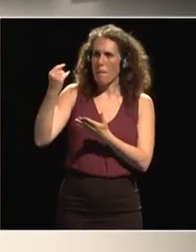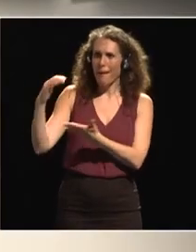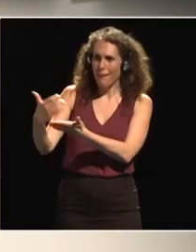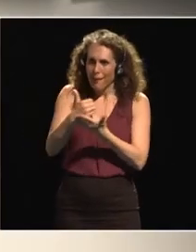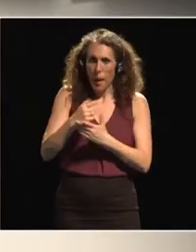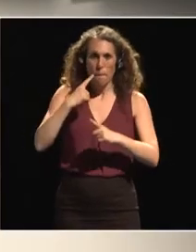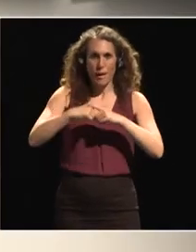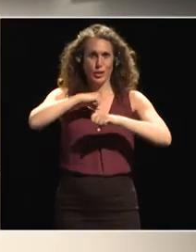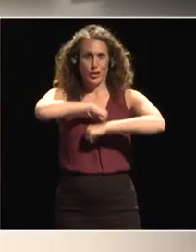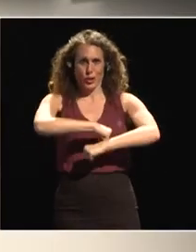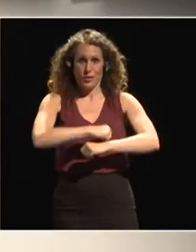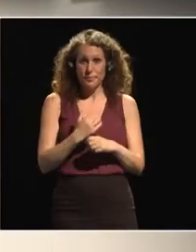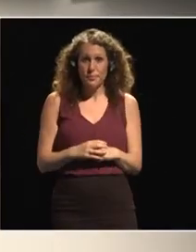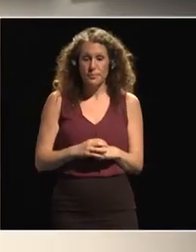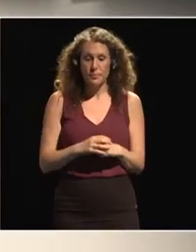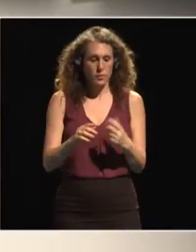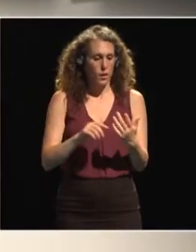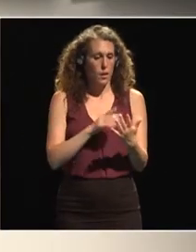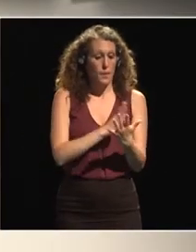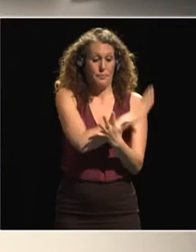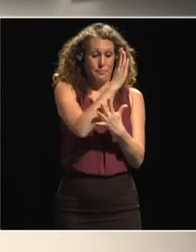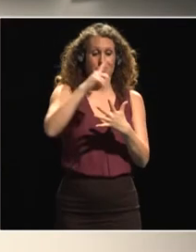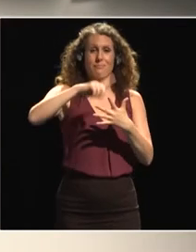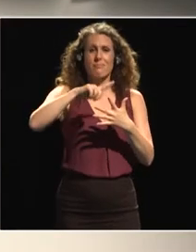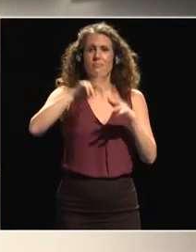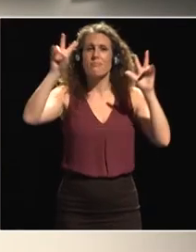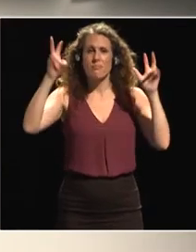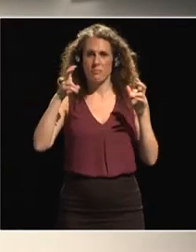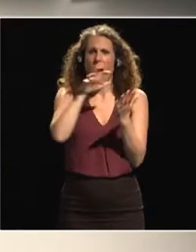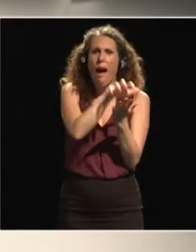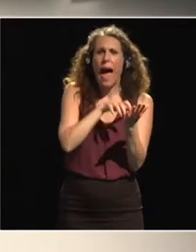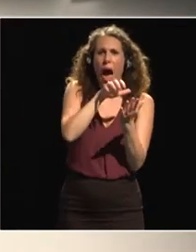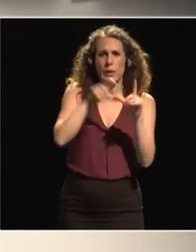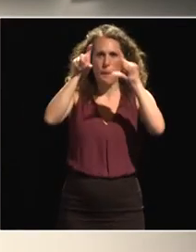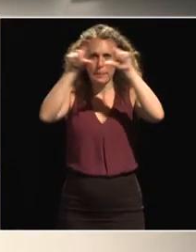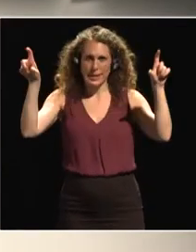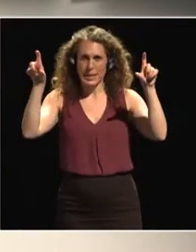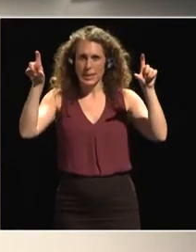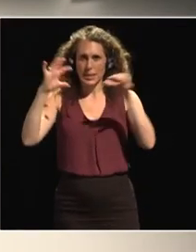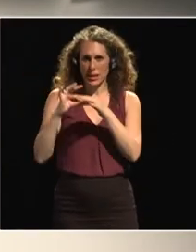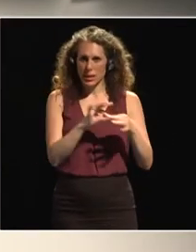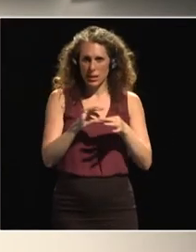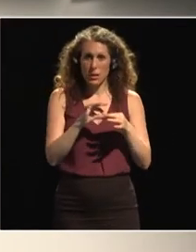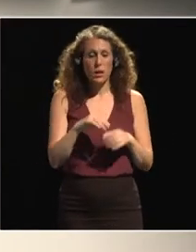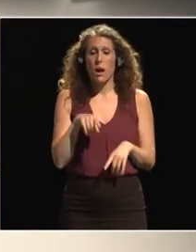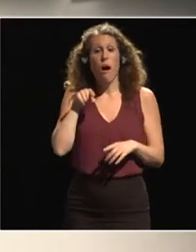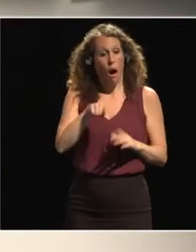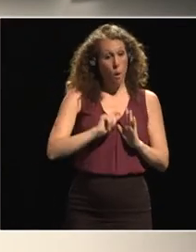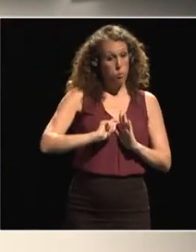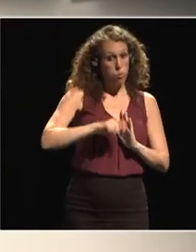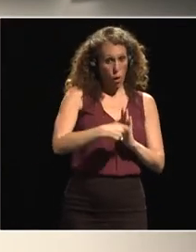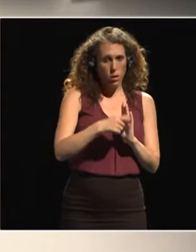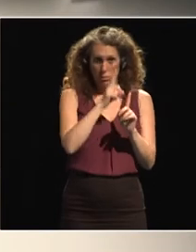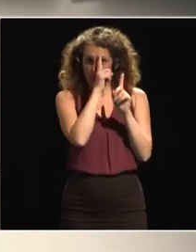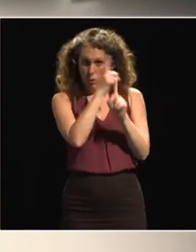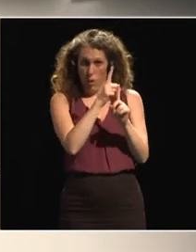the second area for action is agribusiness I support the project that's aiming to establish the